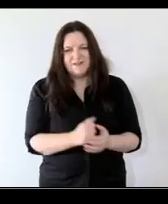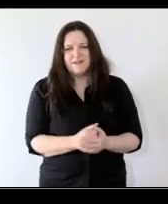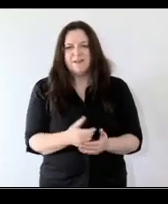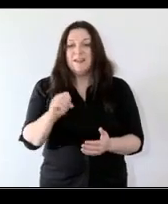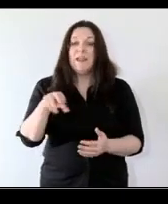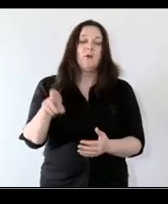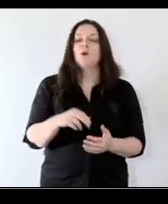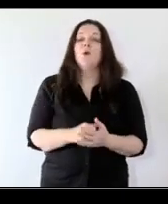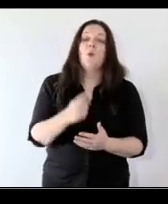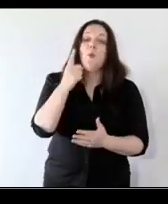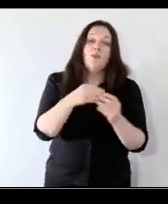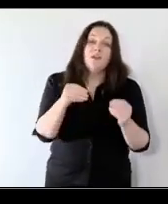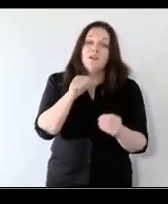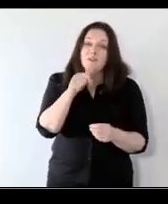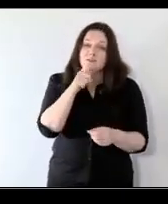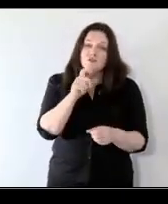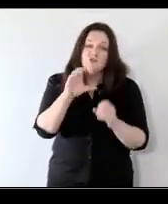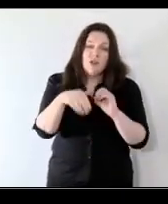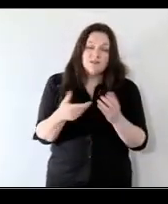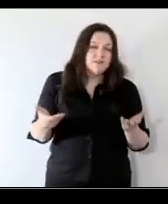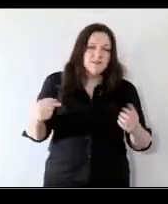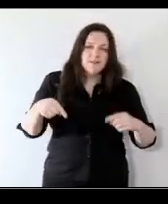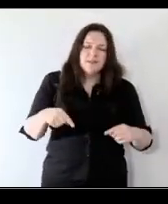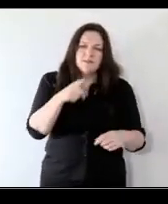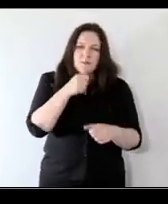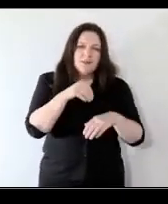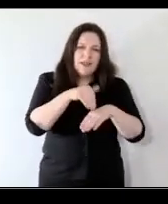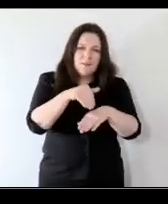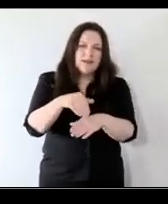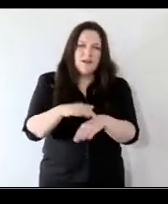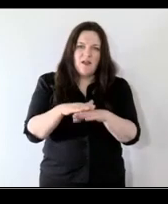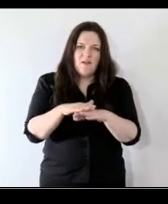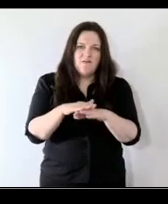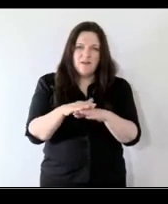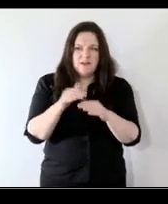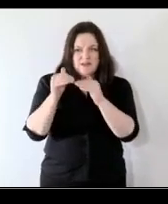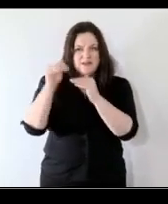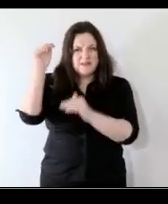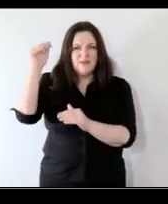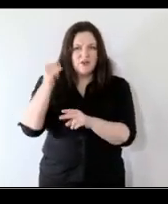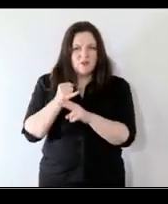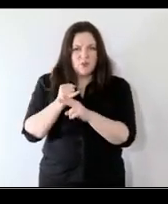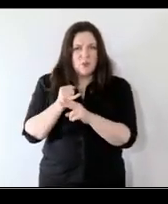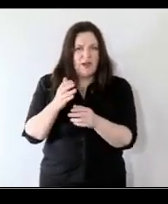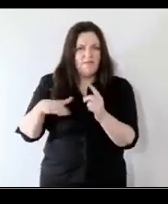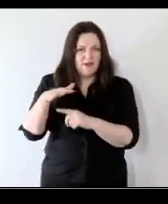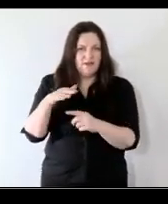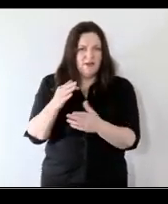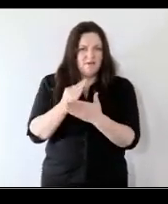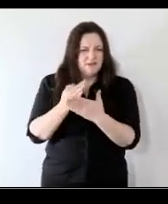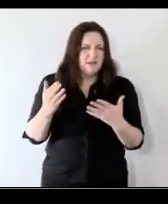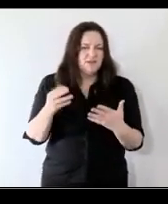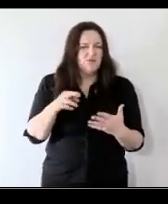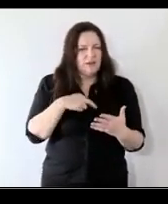one thing we haven't had a chance to talk about is the impact of the concentration of disadvantage at school level uh we have